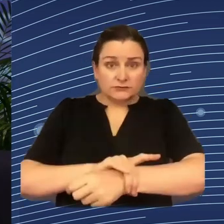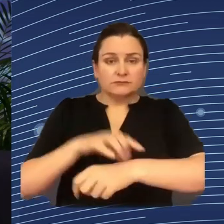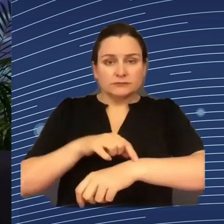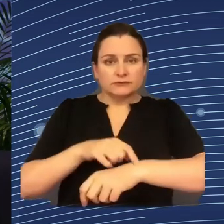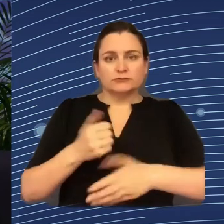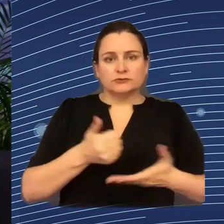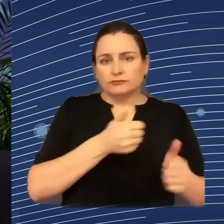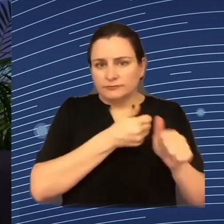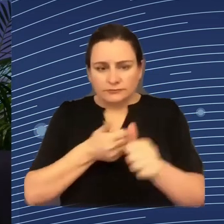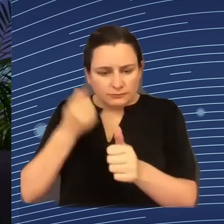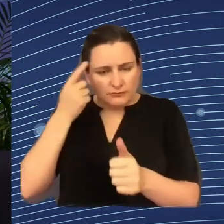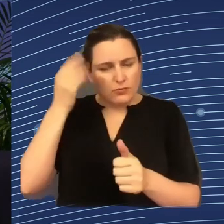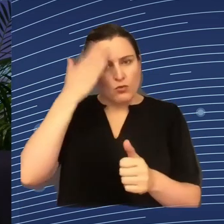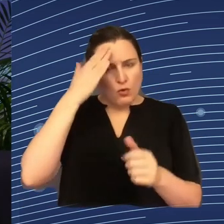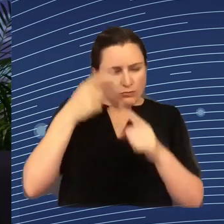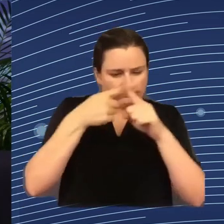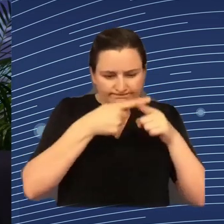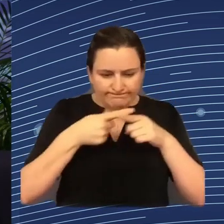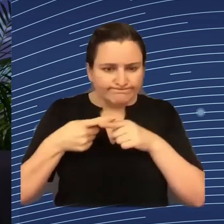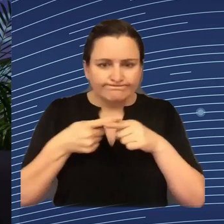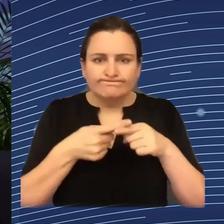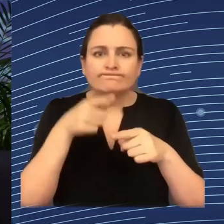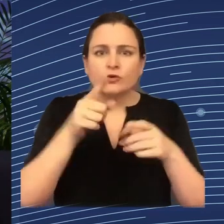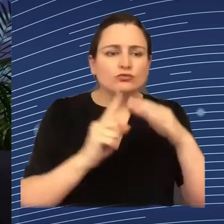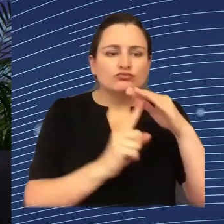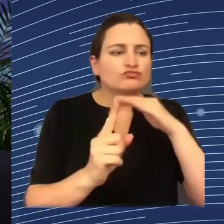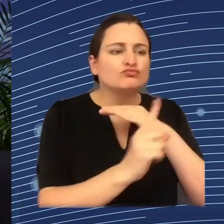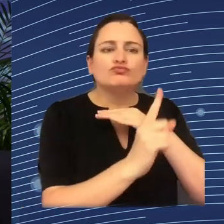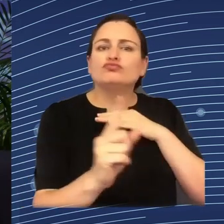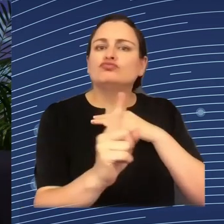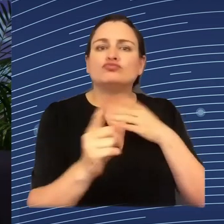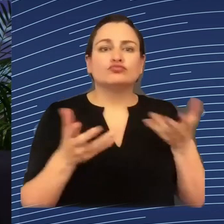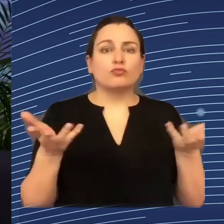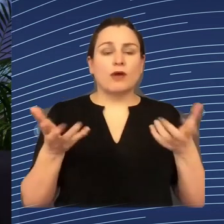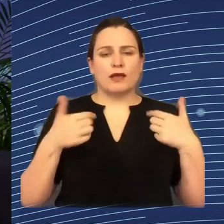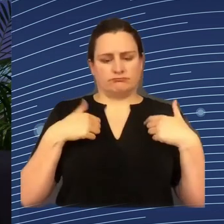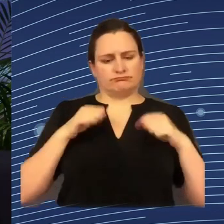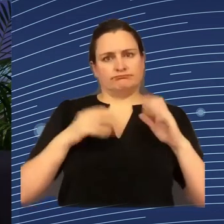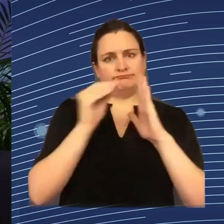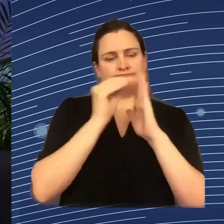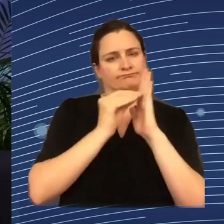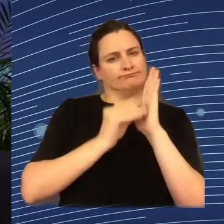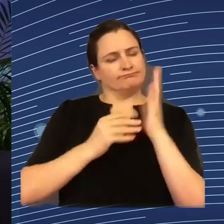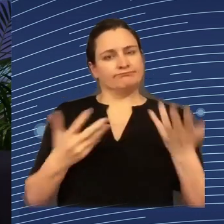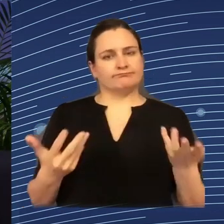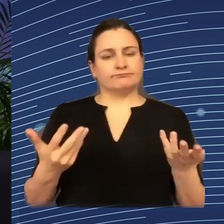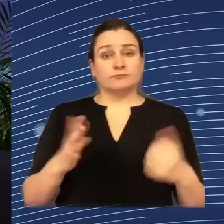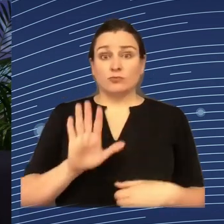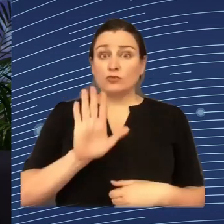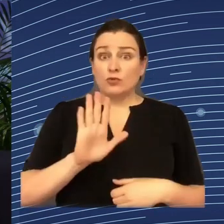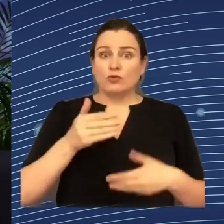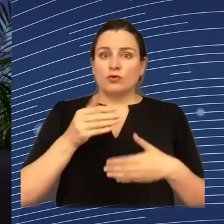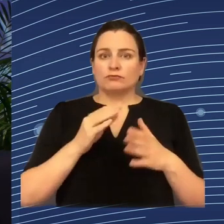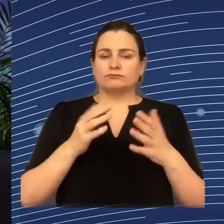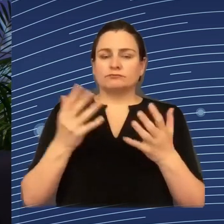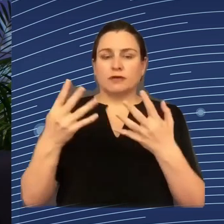informed, if you are not consulted, if you don't have the guarantee that all those data that are processed stay within